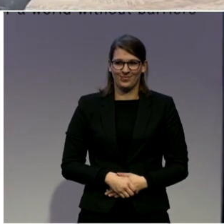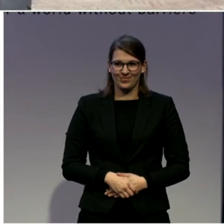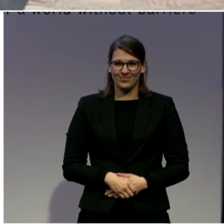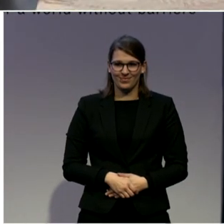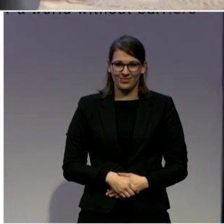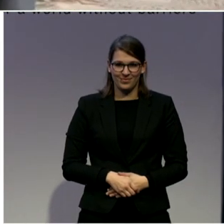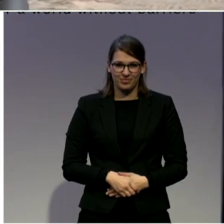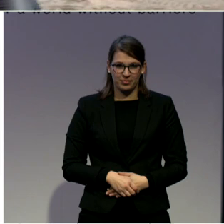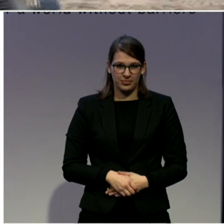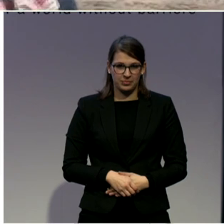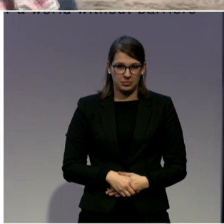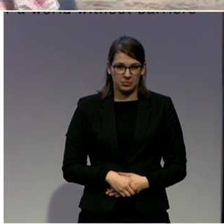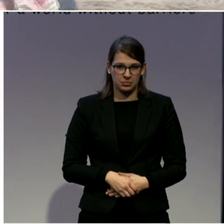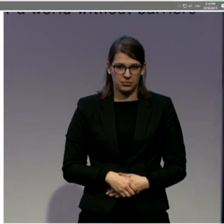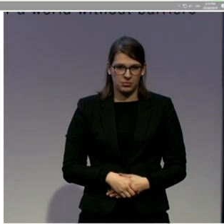With no sound?